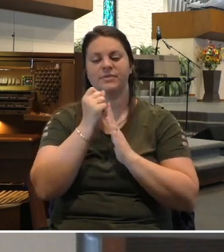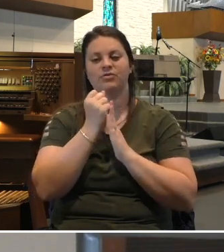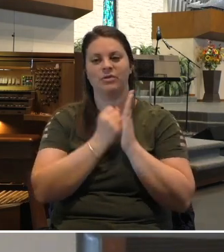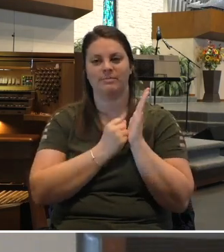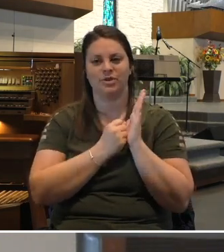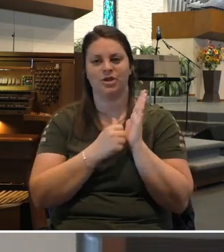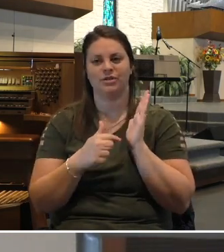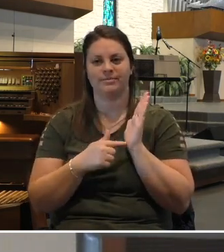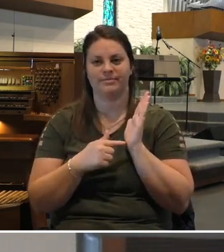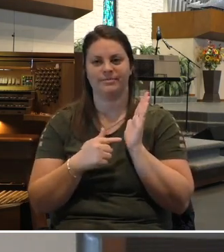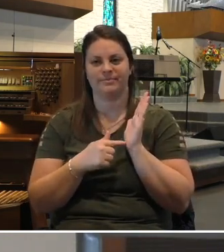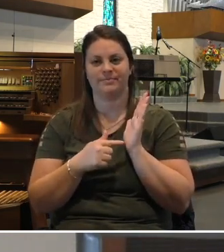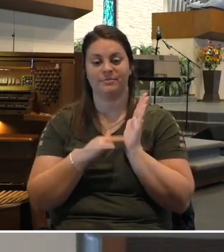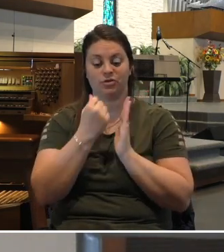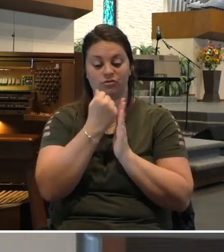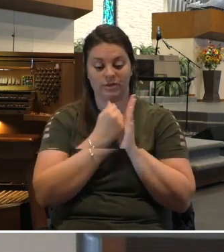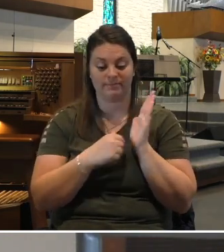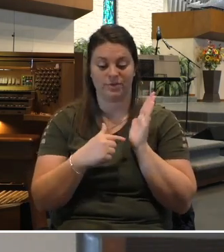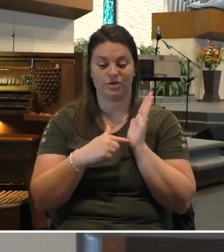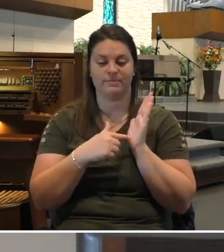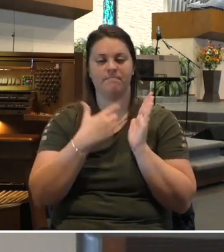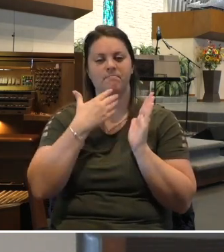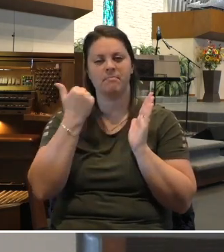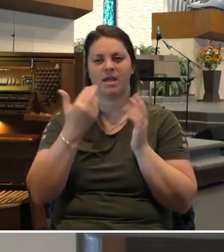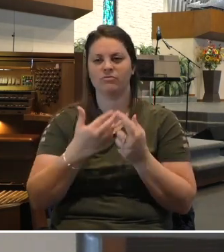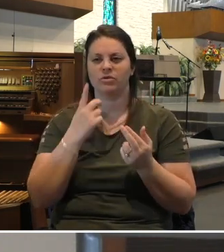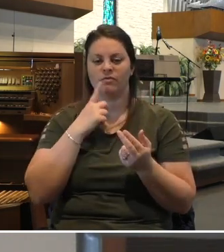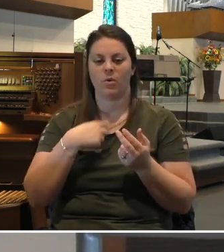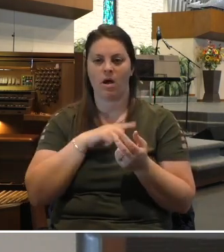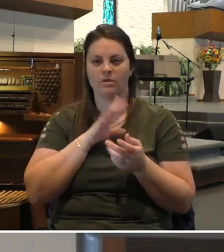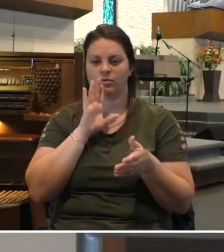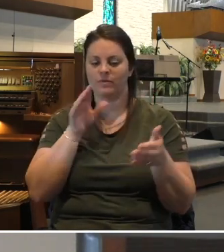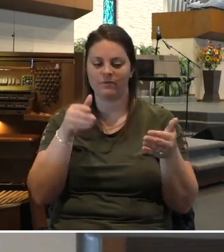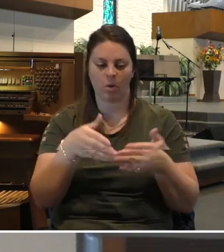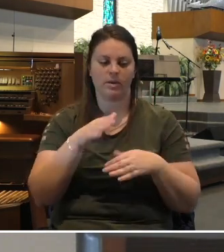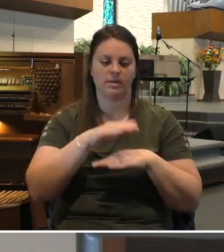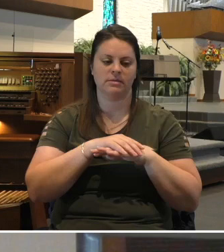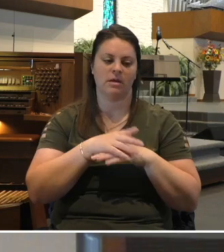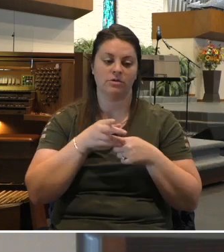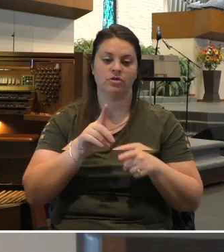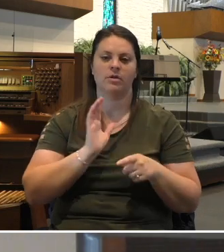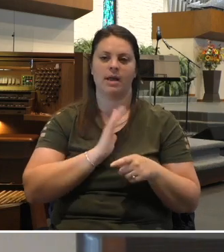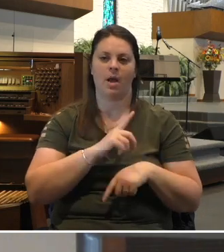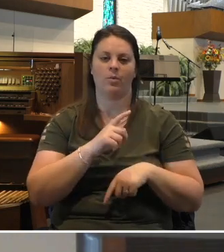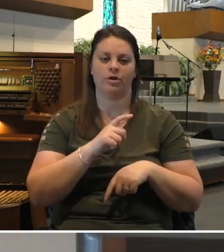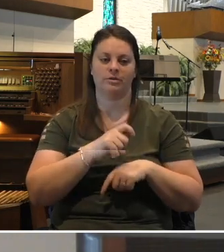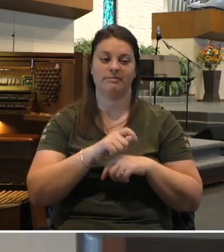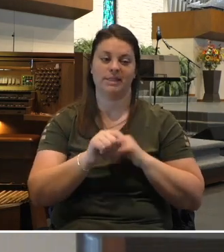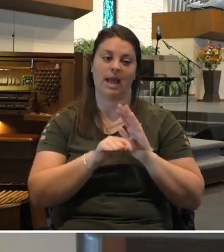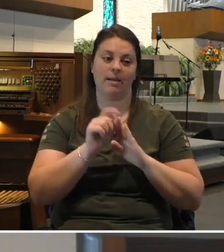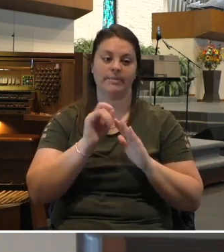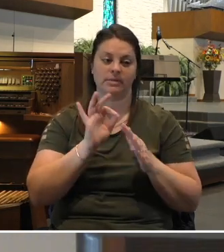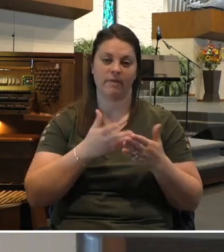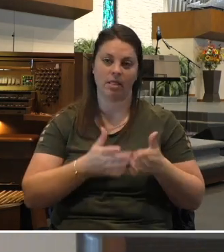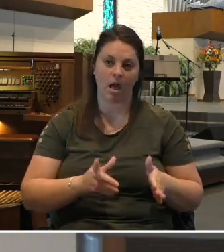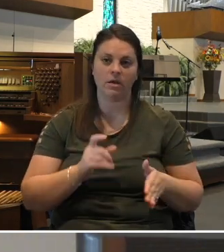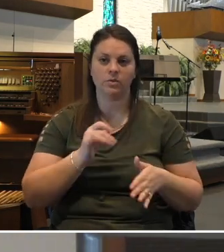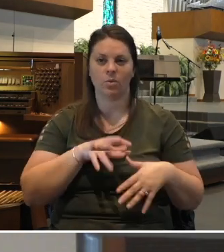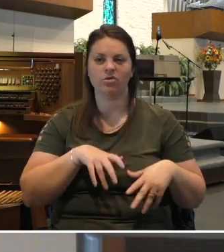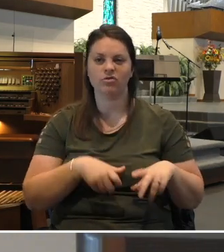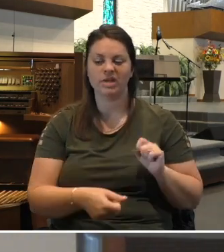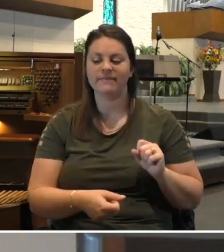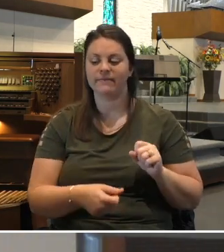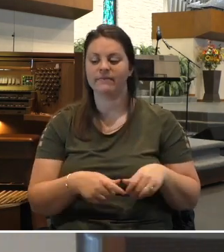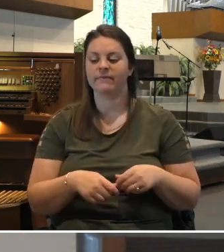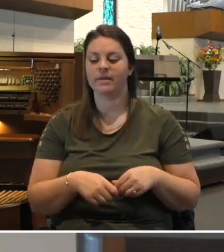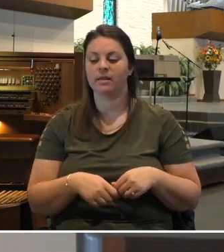best resource for us to go to in our times of loss and grief. And I'm going to go so far to say that